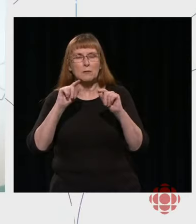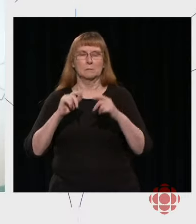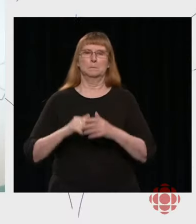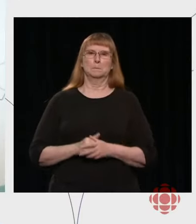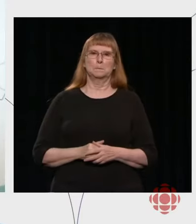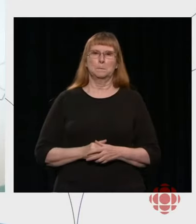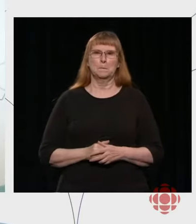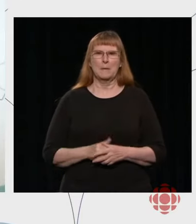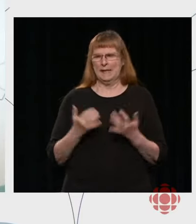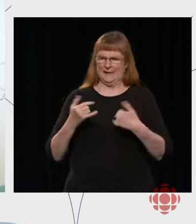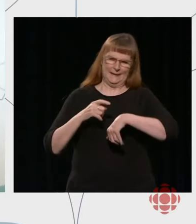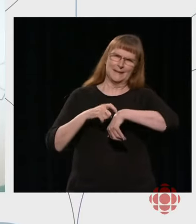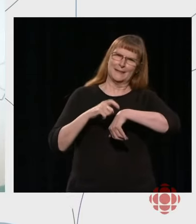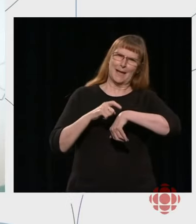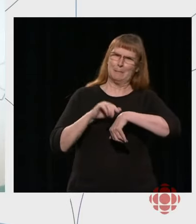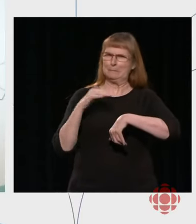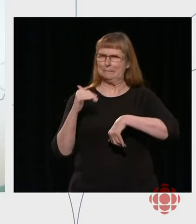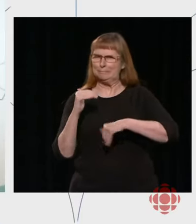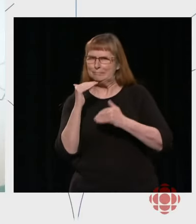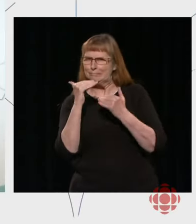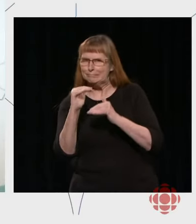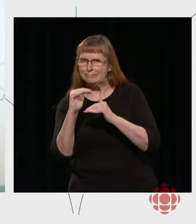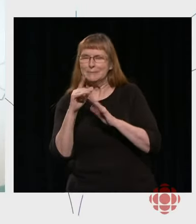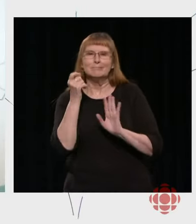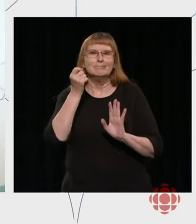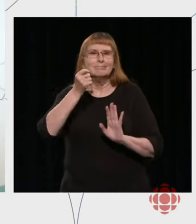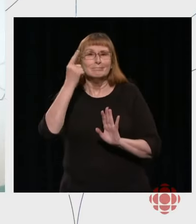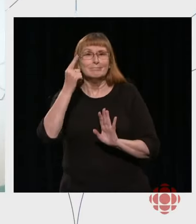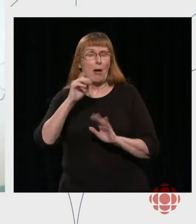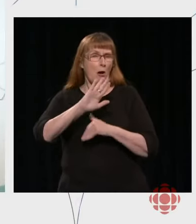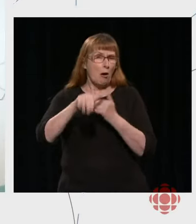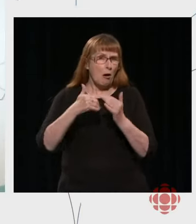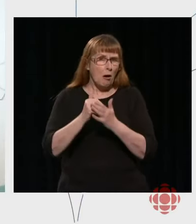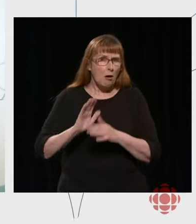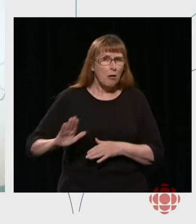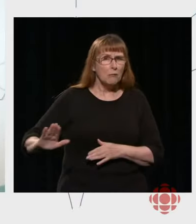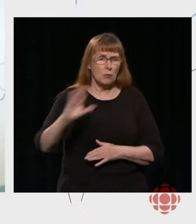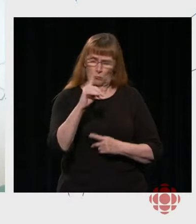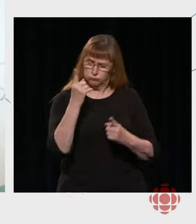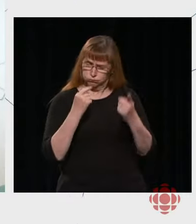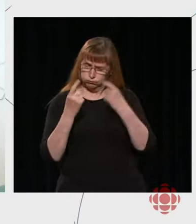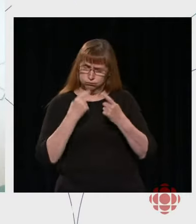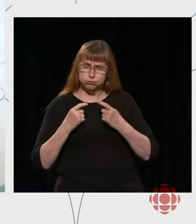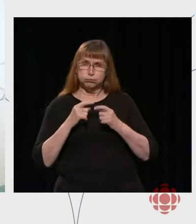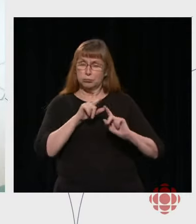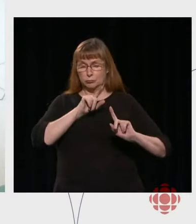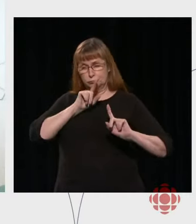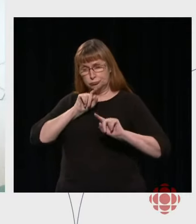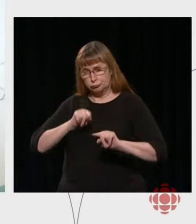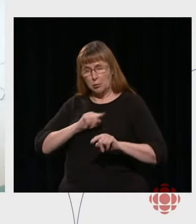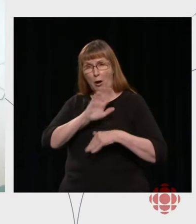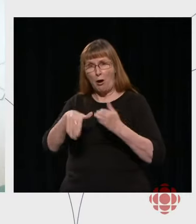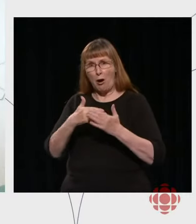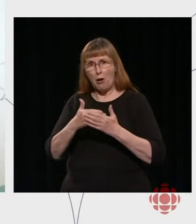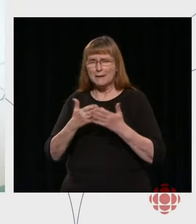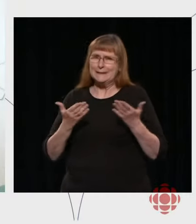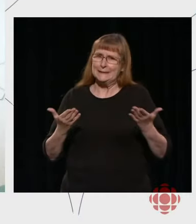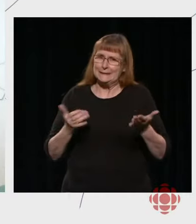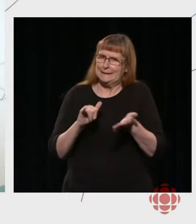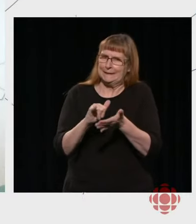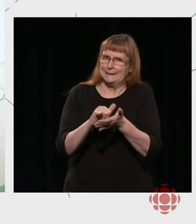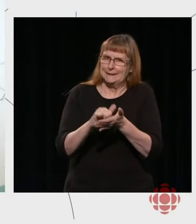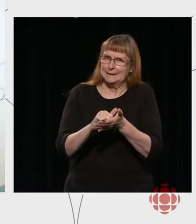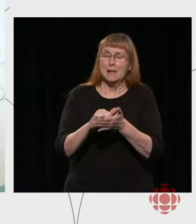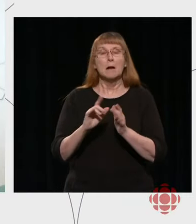Given that our time is limited, you'll understand that we won't be able to necessarily answer all of your questions. However,